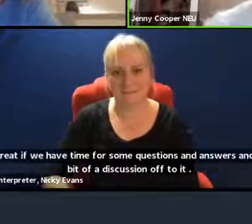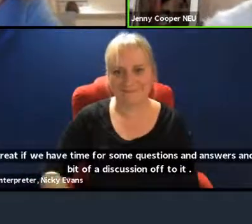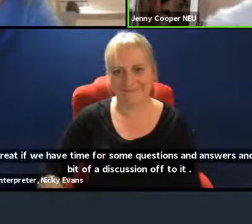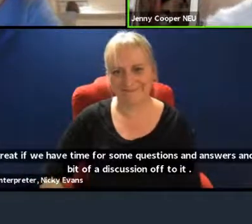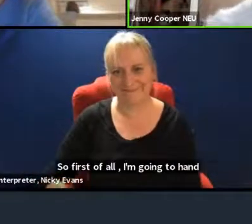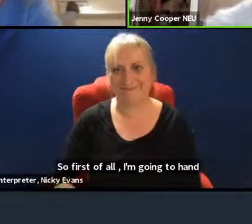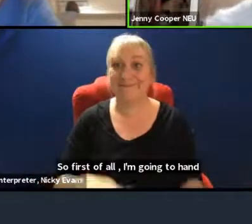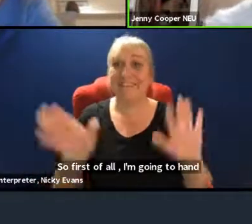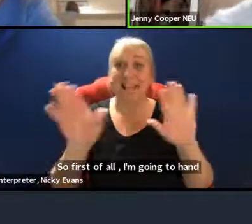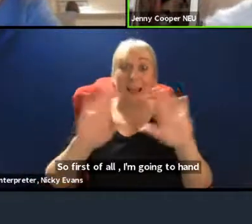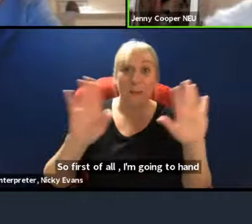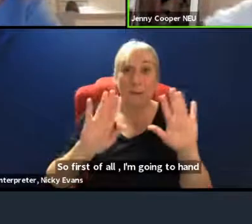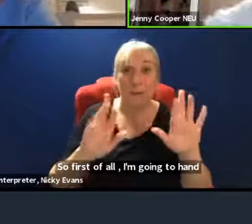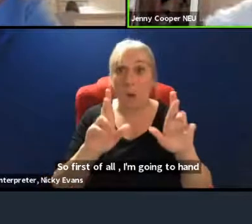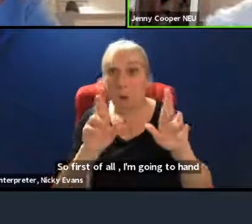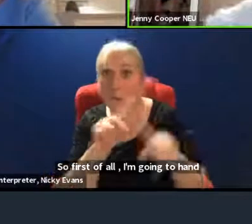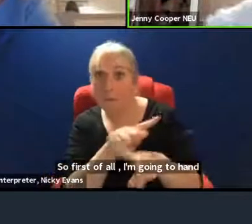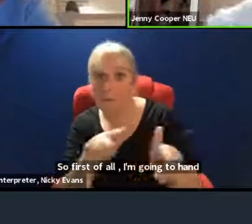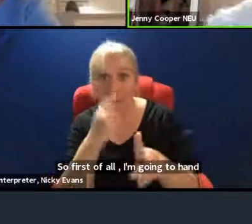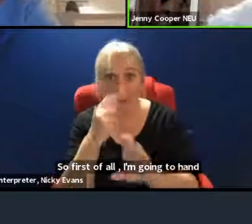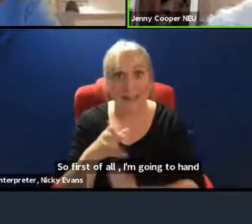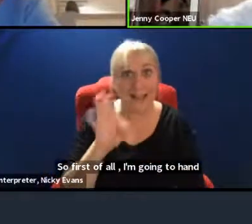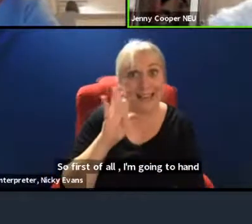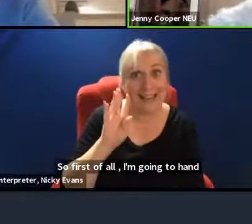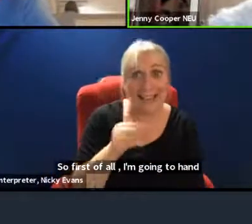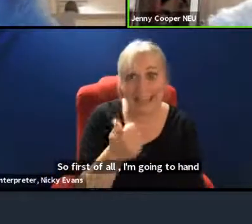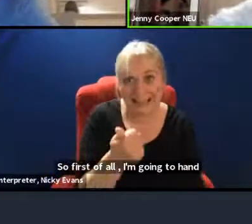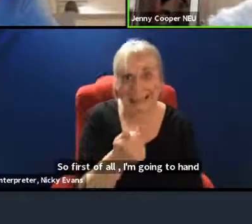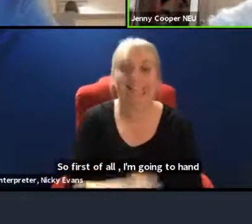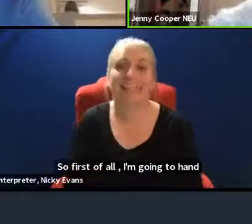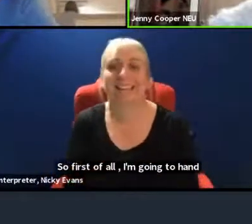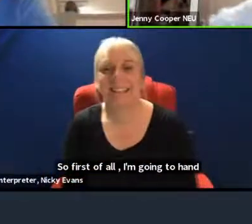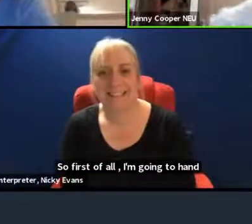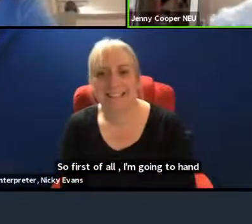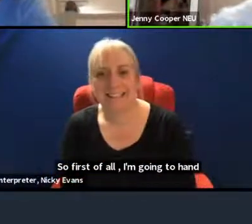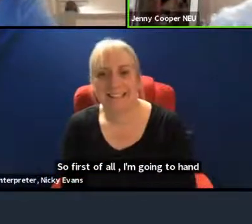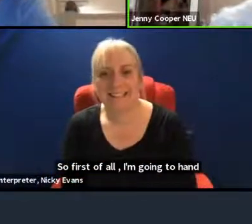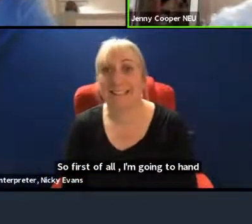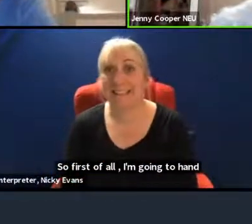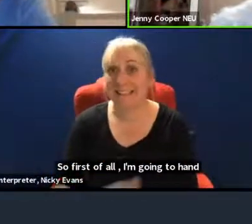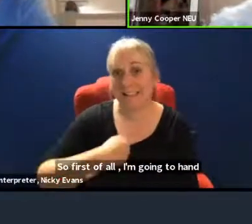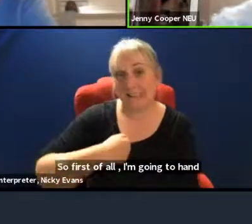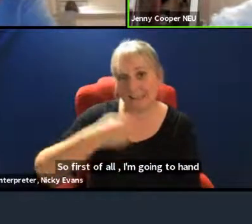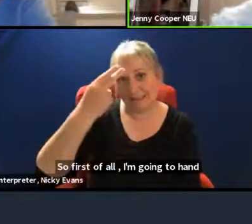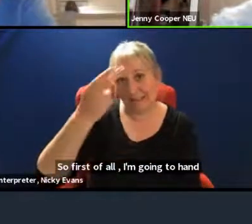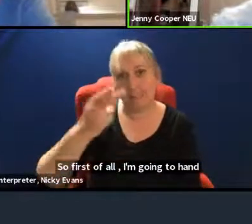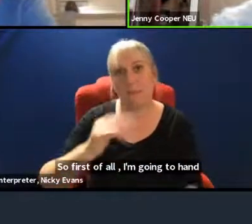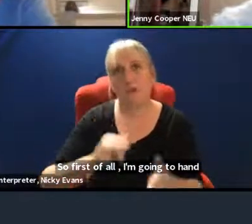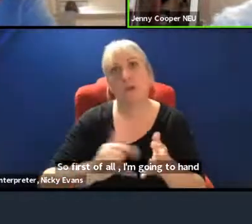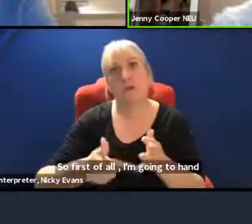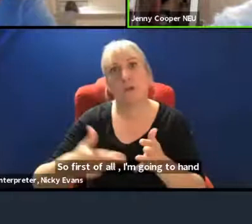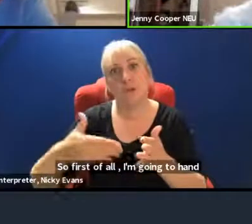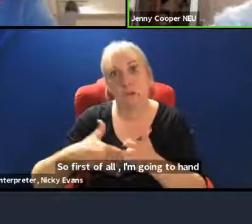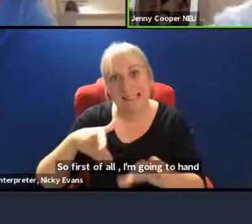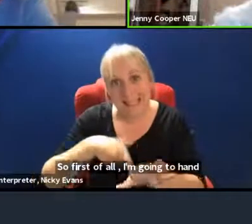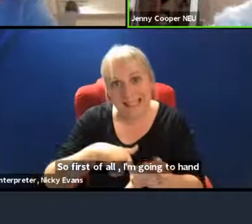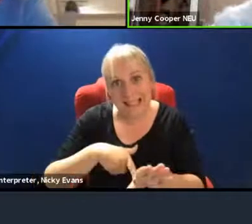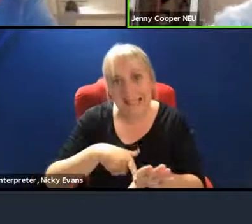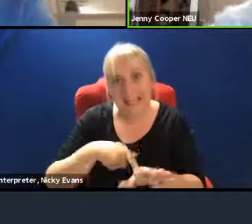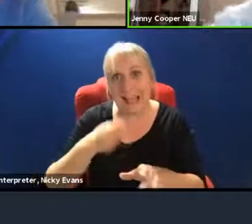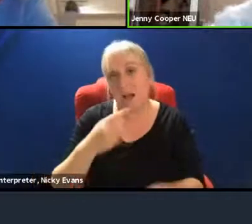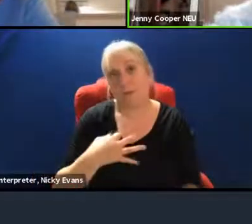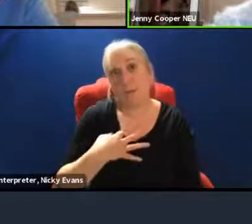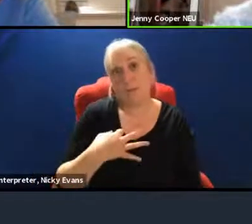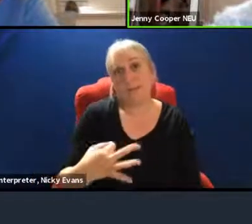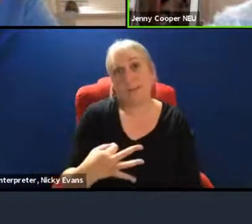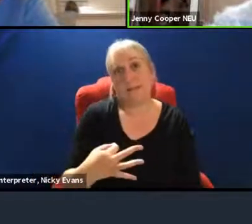Hi there, I hope everyone can hear me alright. So I'm Susie and I'm the Bucks representative for the UK